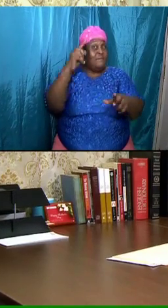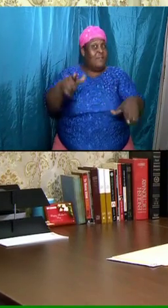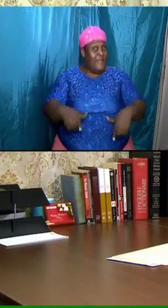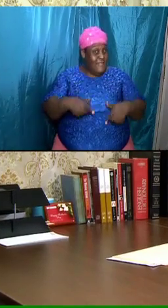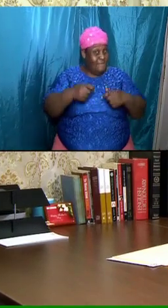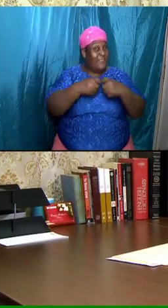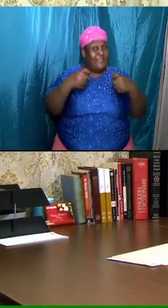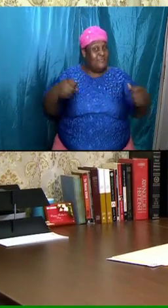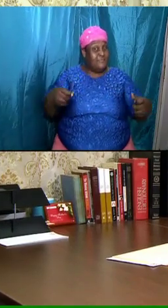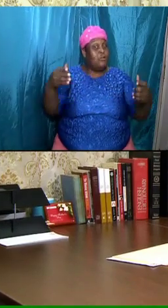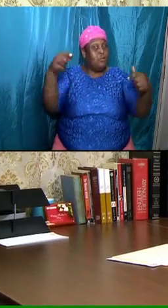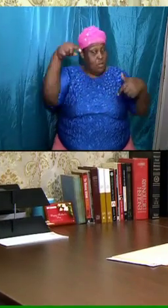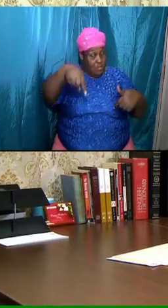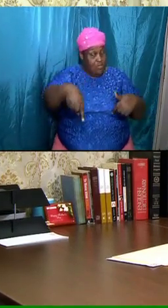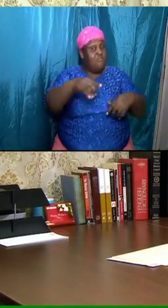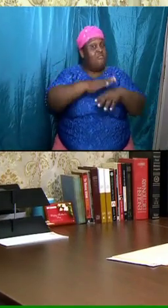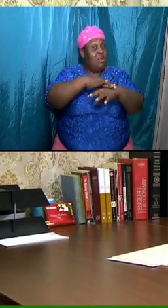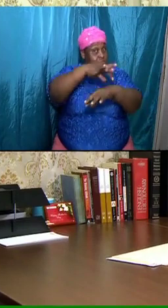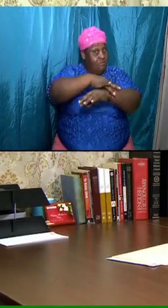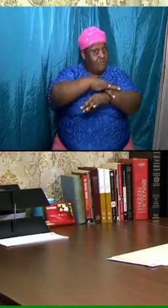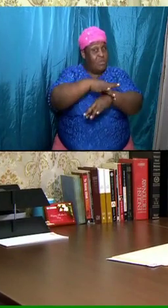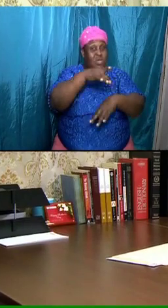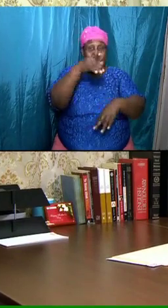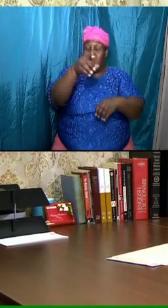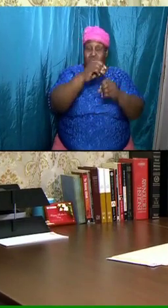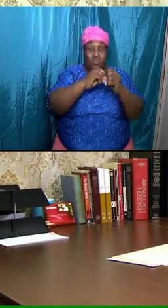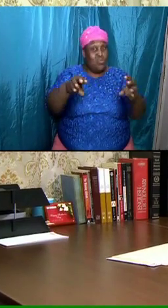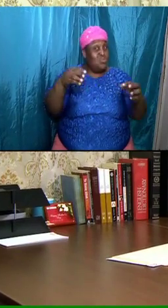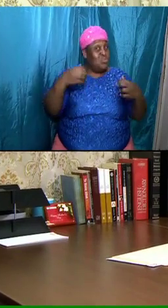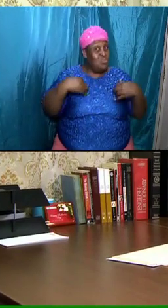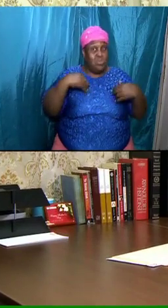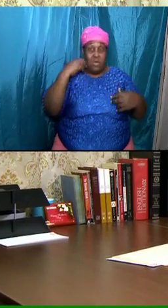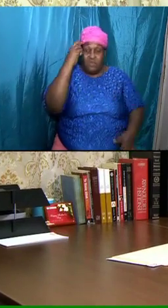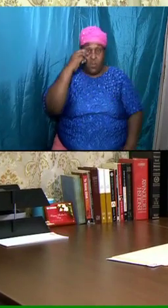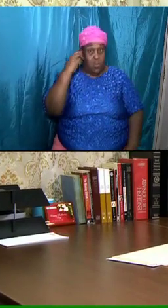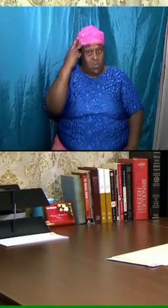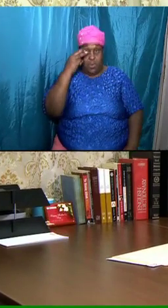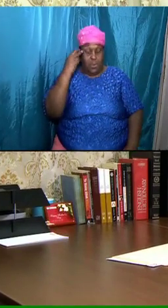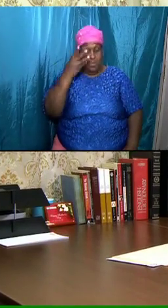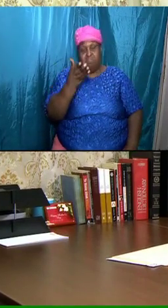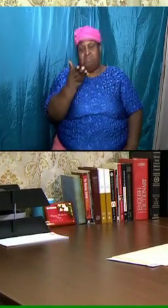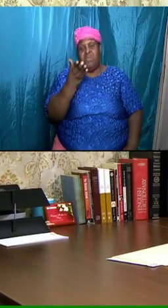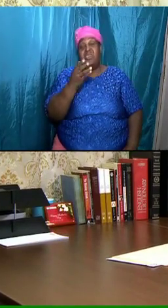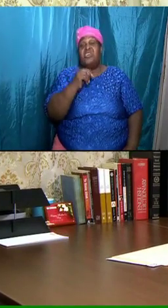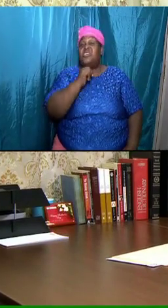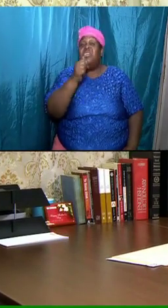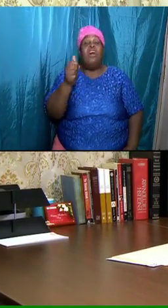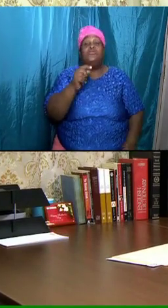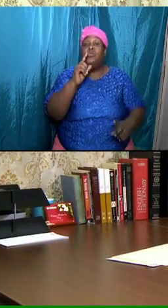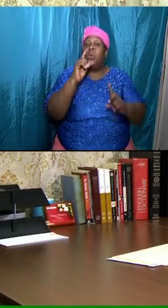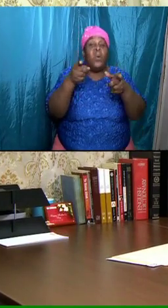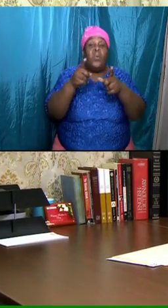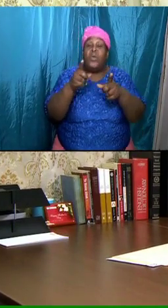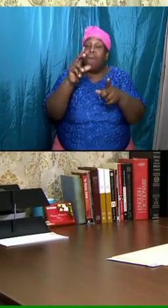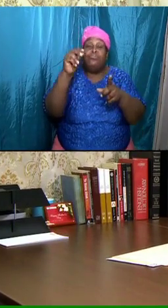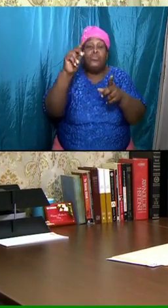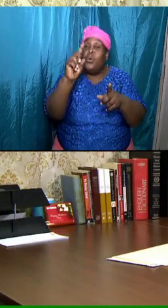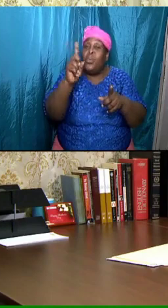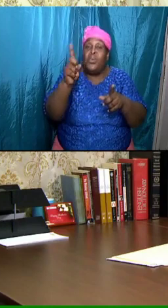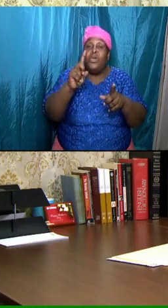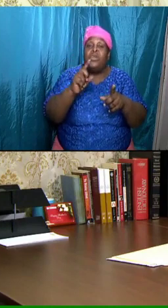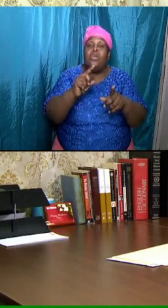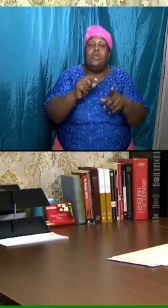don't worry. You don't have to worry about making it by the skin of your teeth. We're not going to make it if we're not living right.